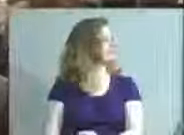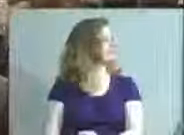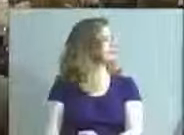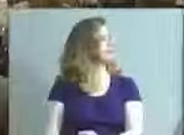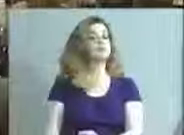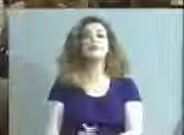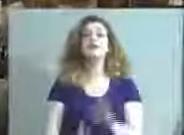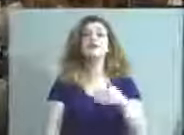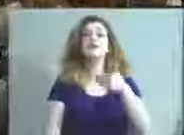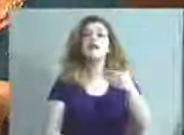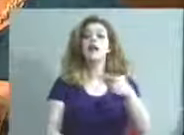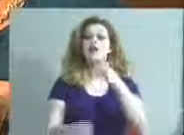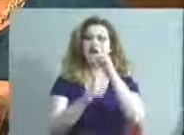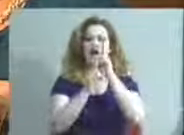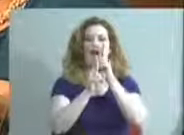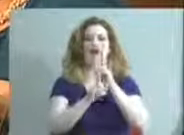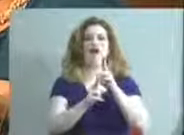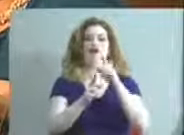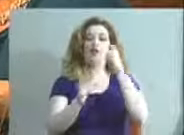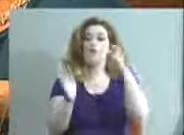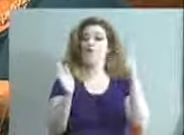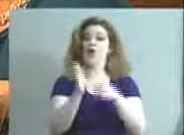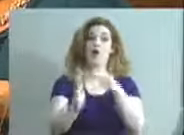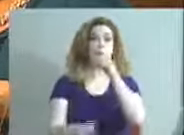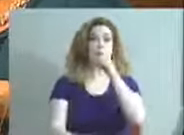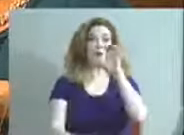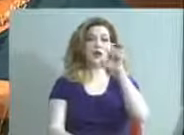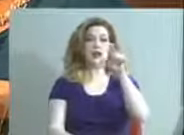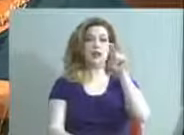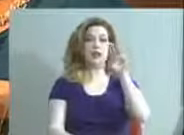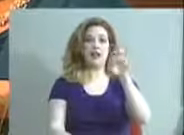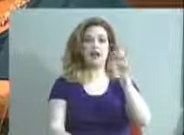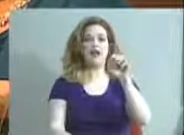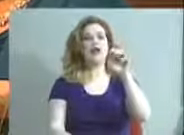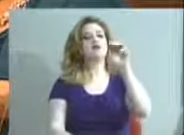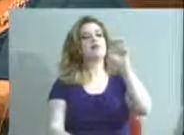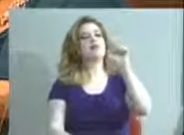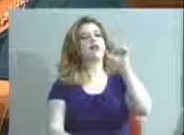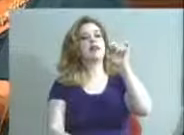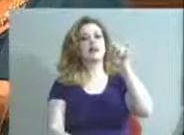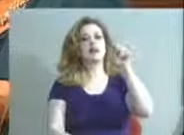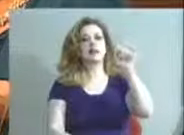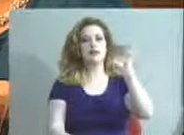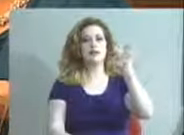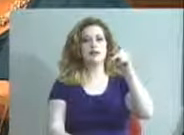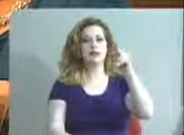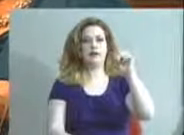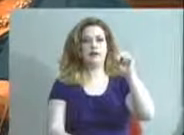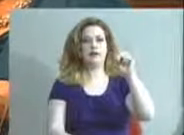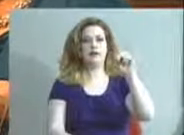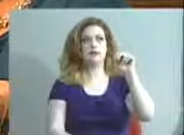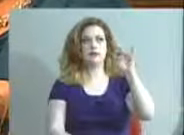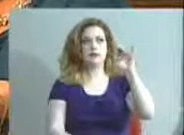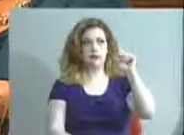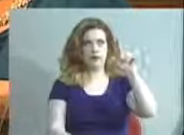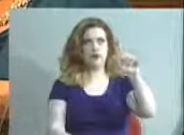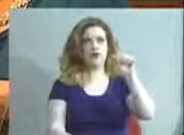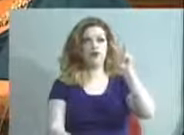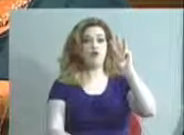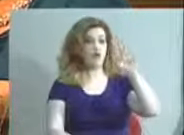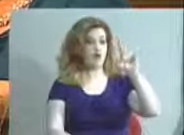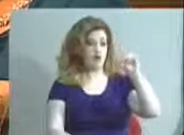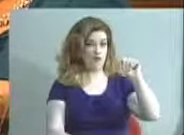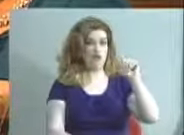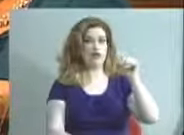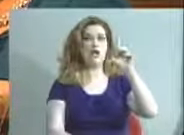next we have the honor of recognizing Elena sapiens are right a student at DuPont manual high school for